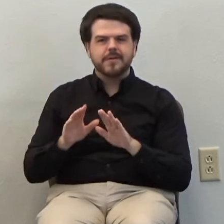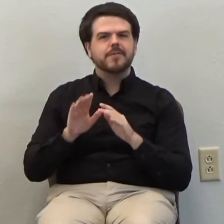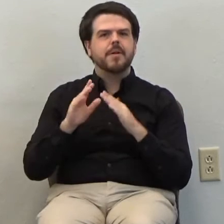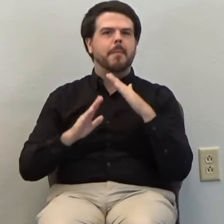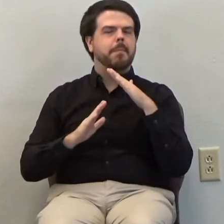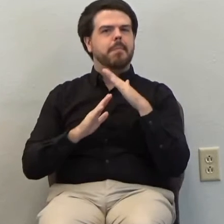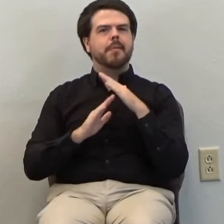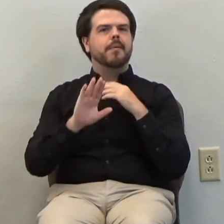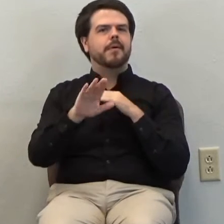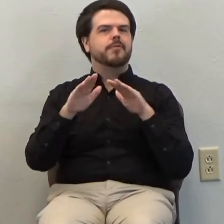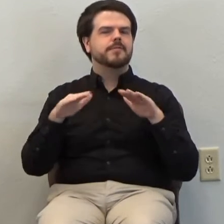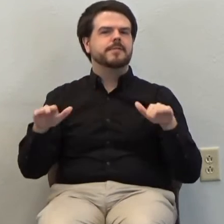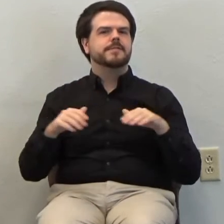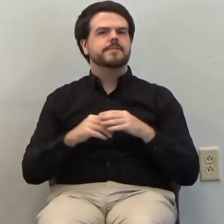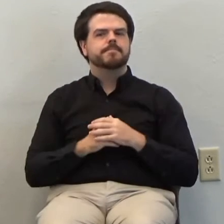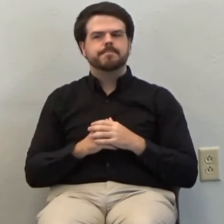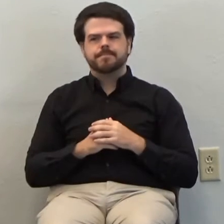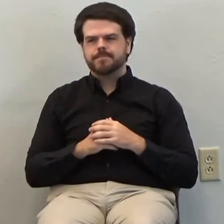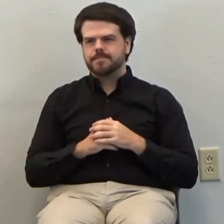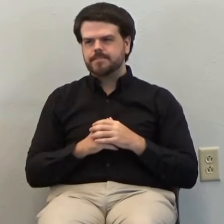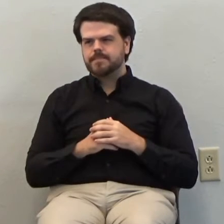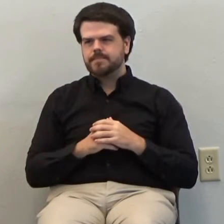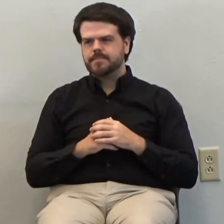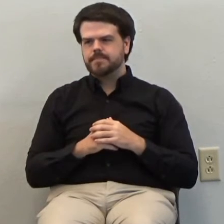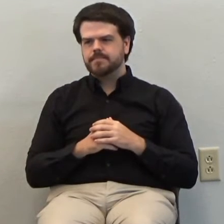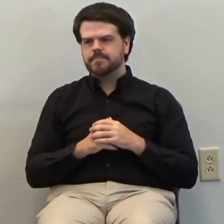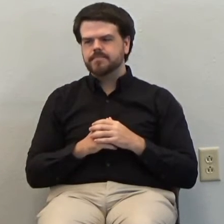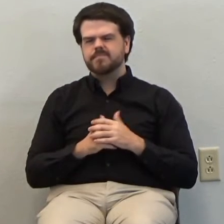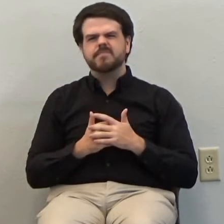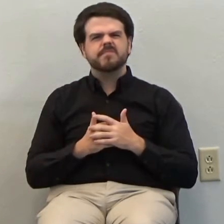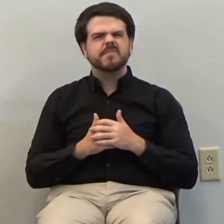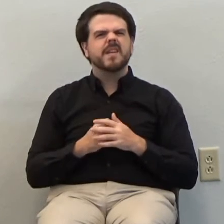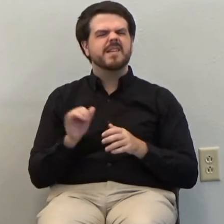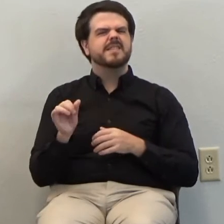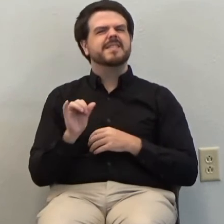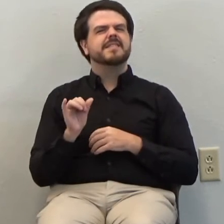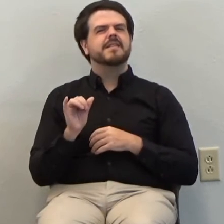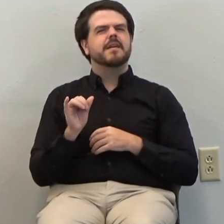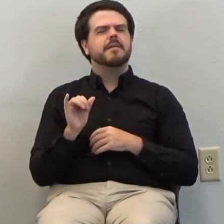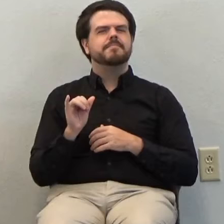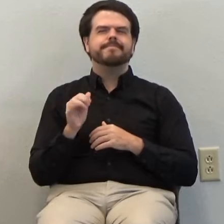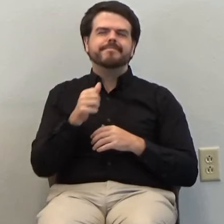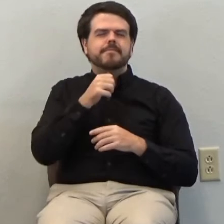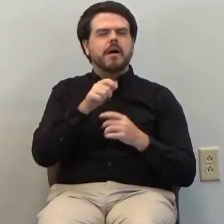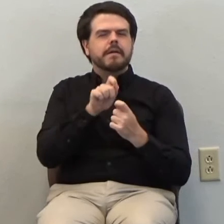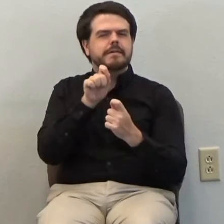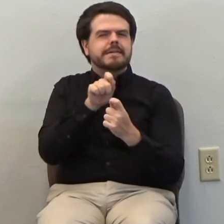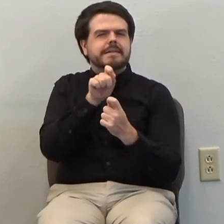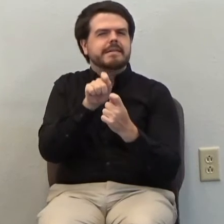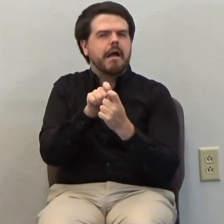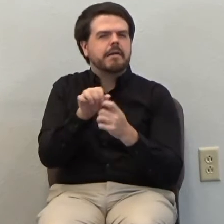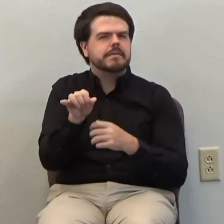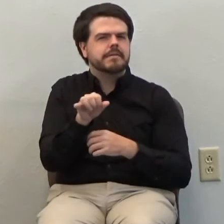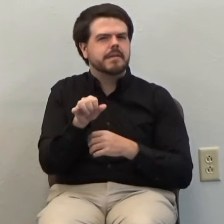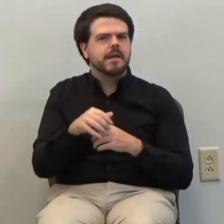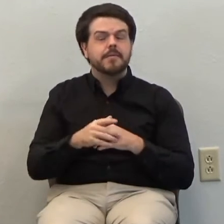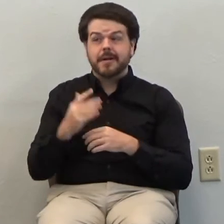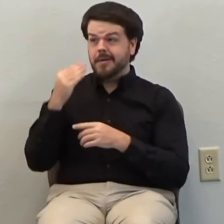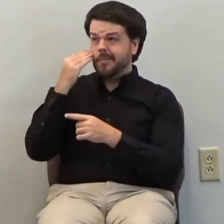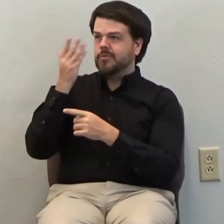It's the same. Not exactly, but it gives us an understanding of the Father's relationship to His own blessed